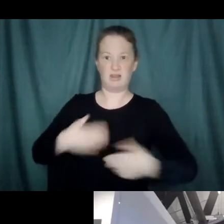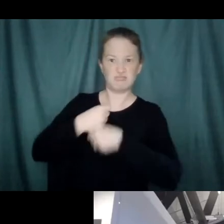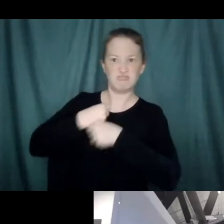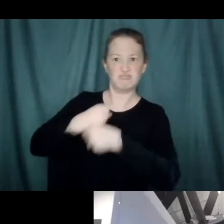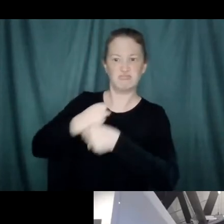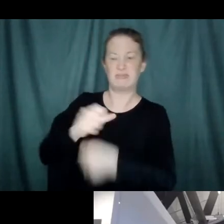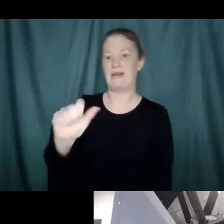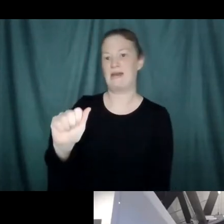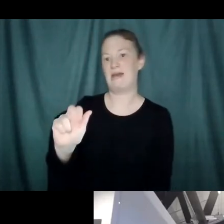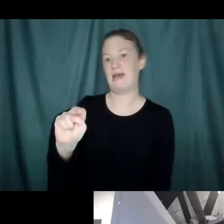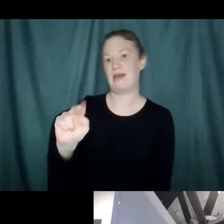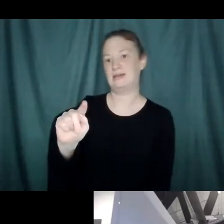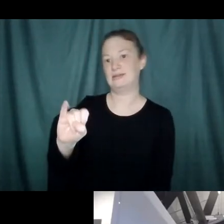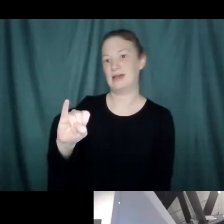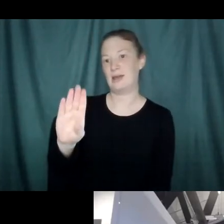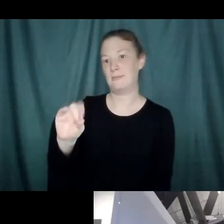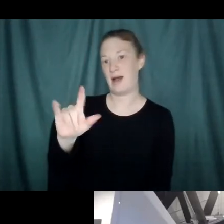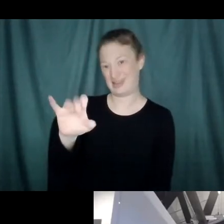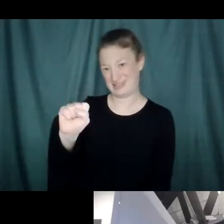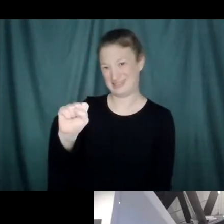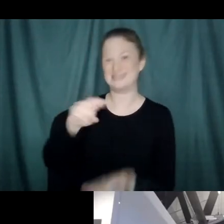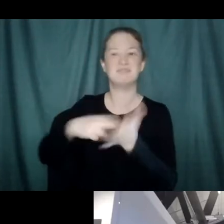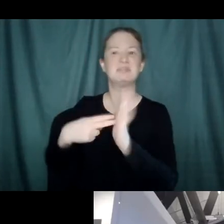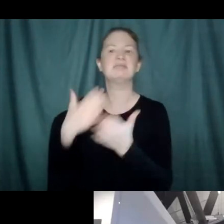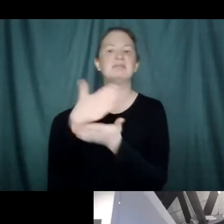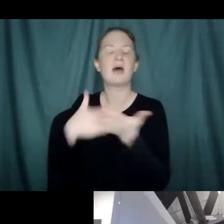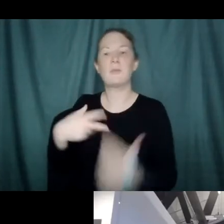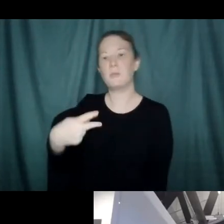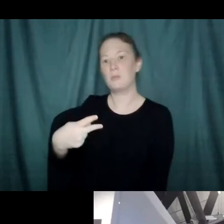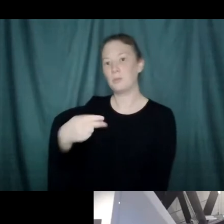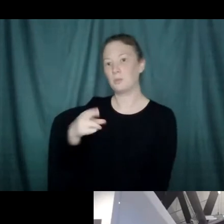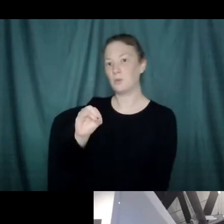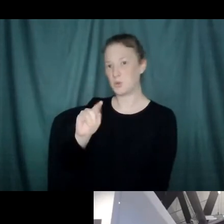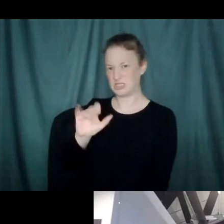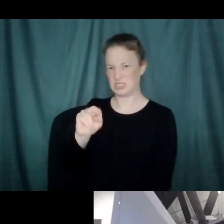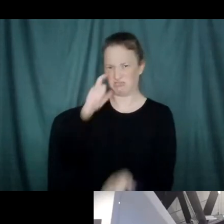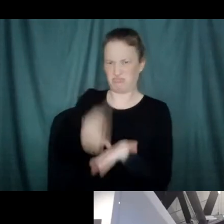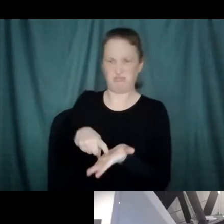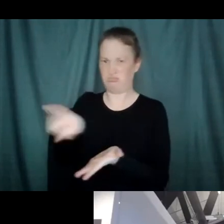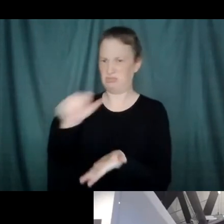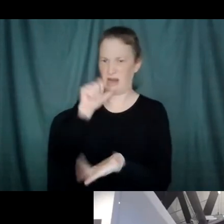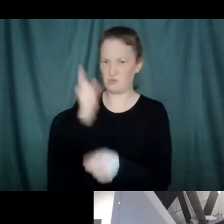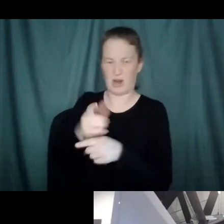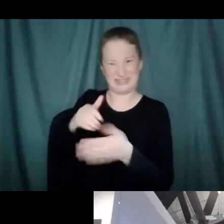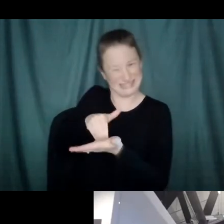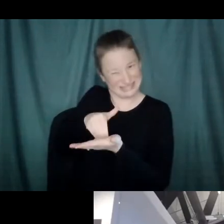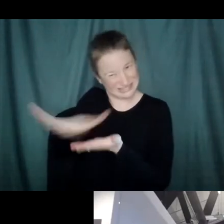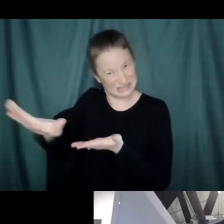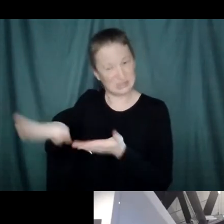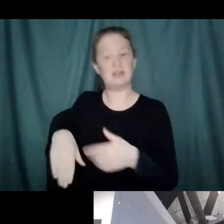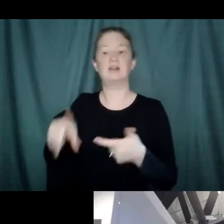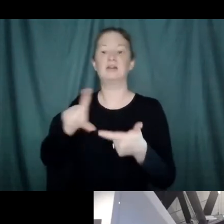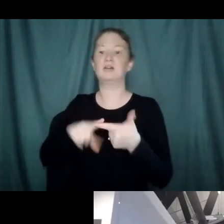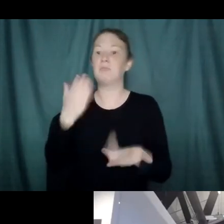proteins in your blood that flag that thing as foreign and break it down. It can mean that there's cell-based immunity, T-cells that